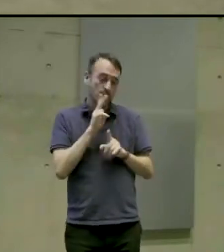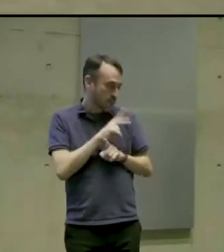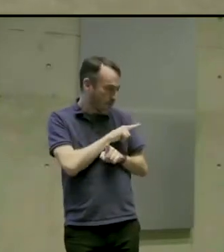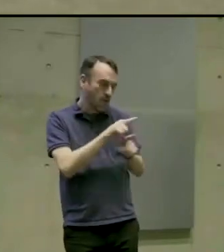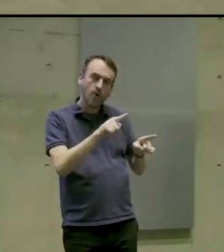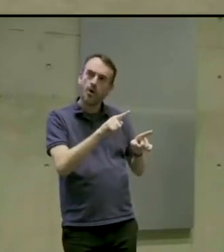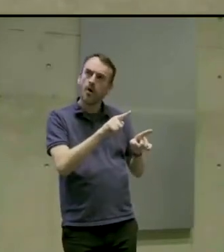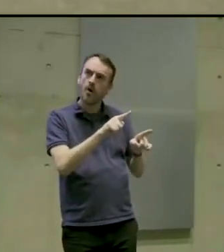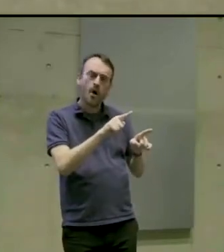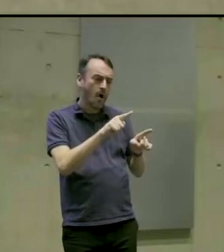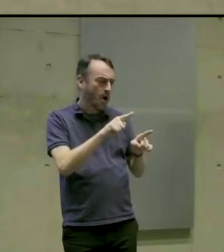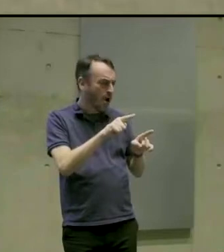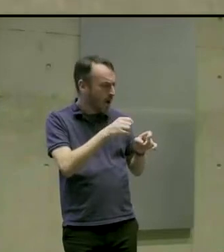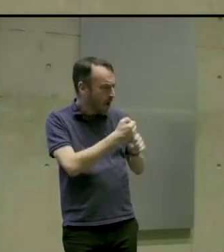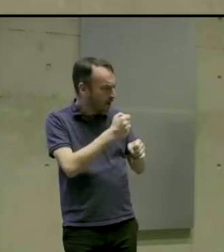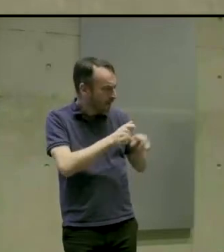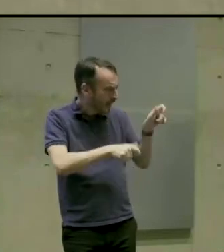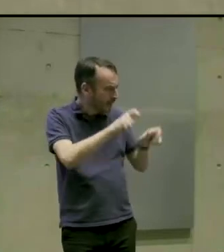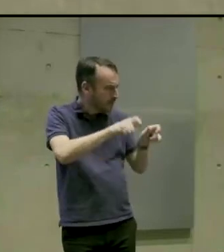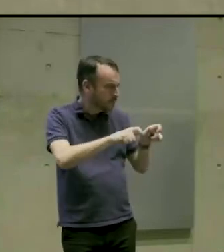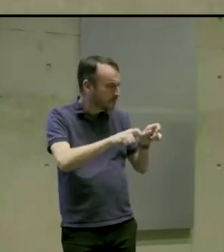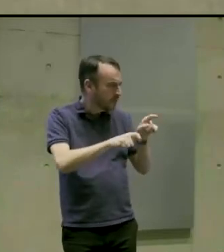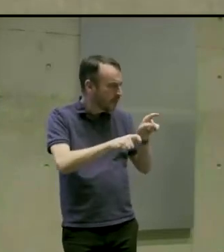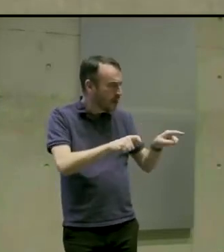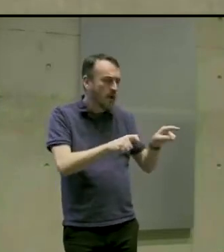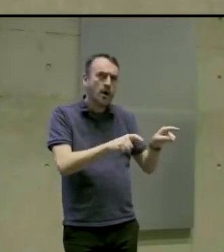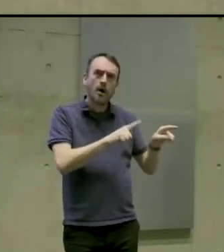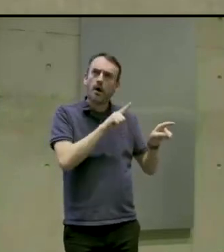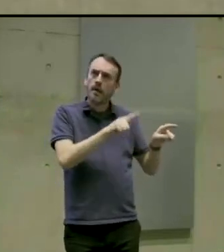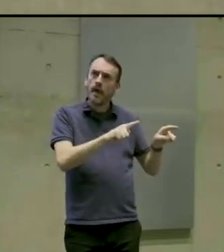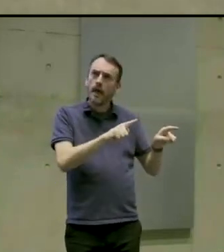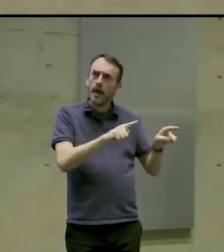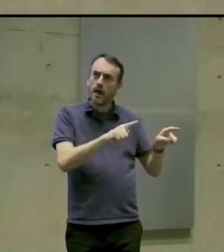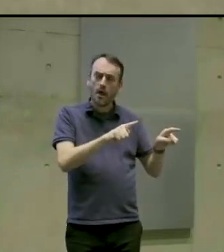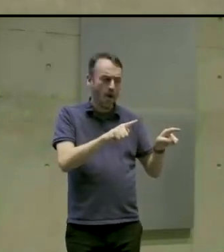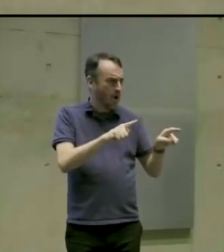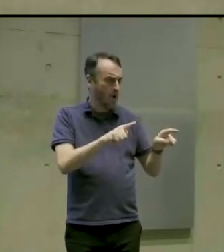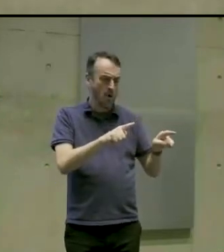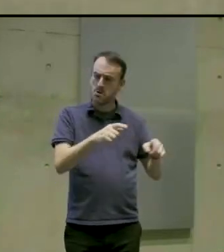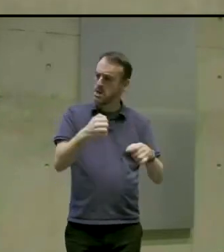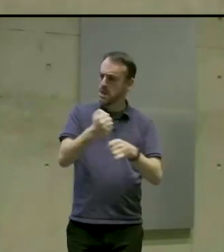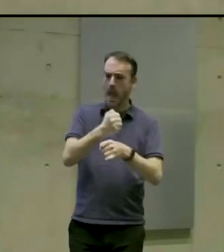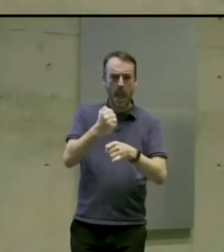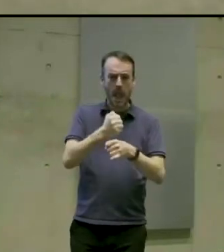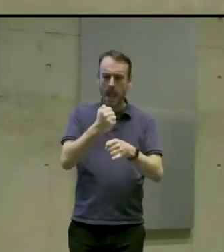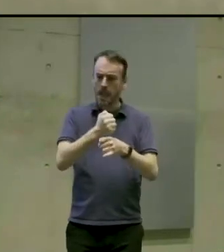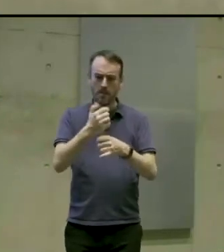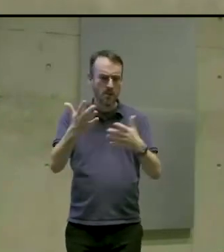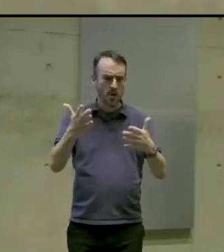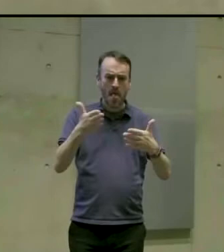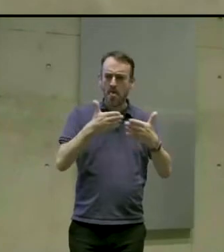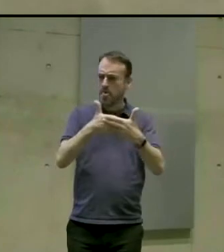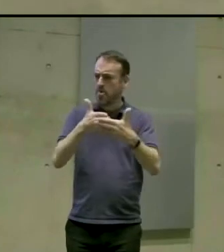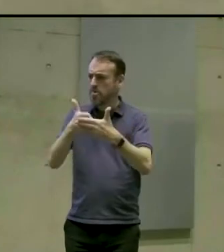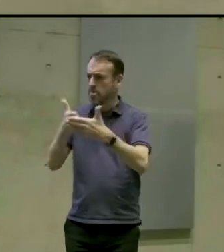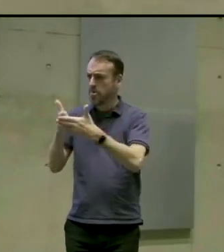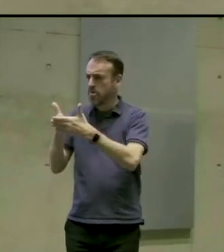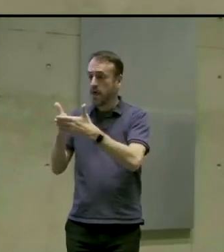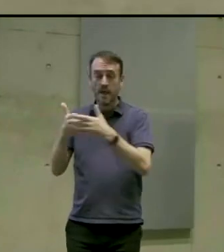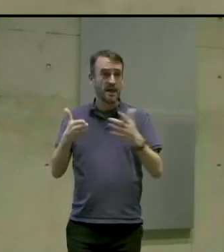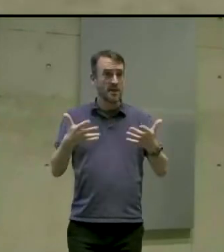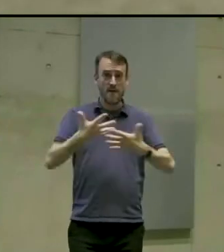can just pick up a game and not have to worry about barriers being there, they can just enjoy it like everyone else.